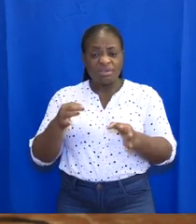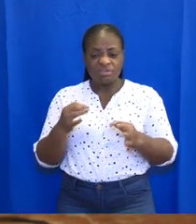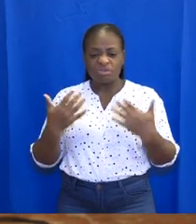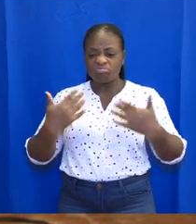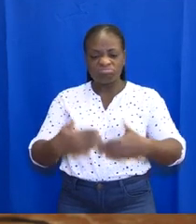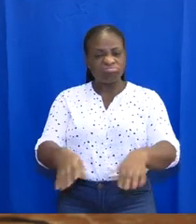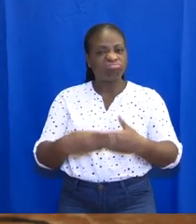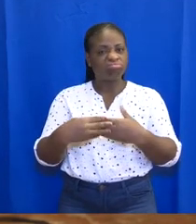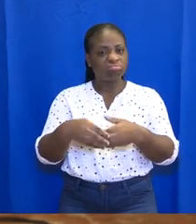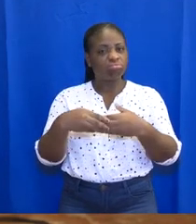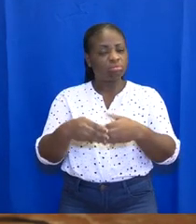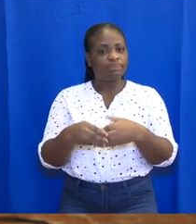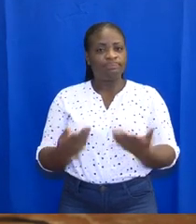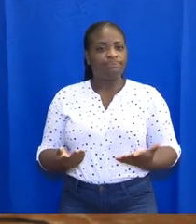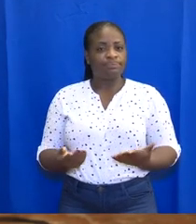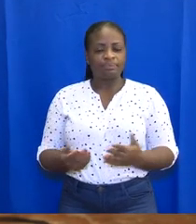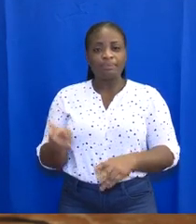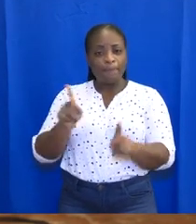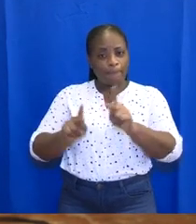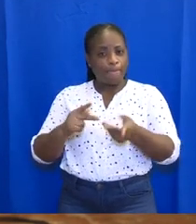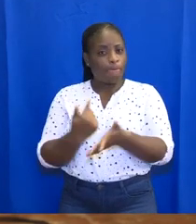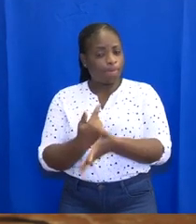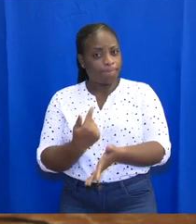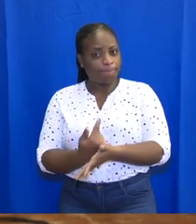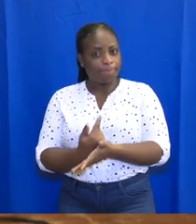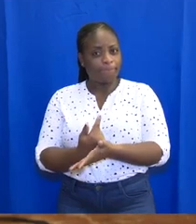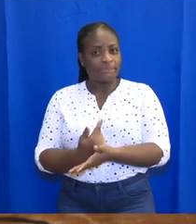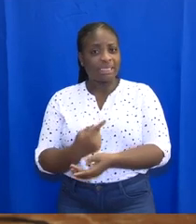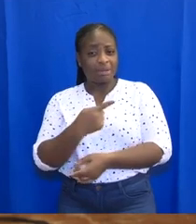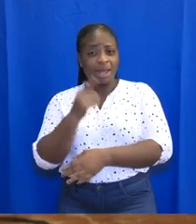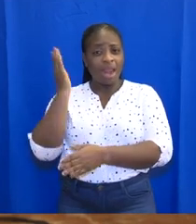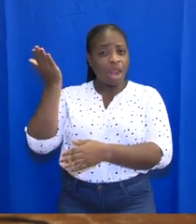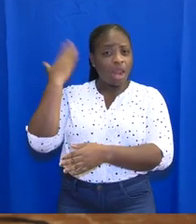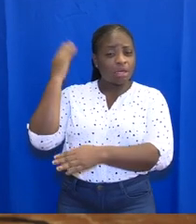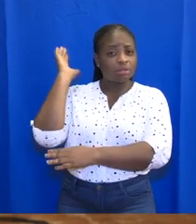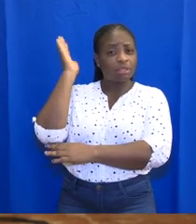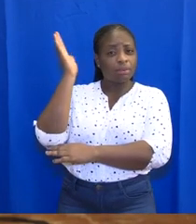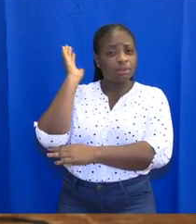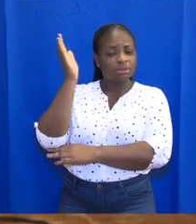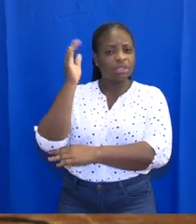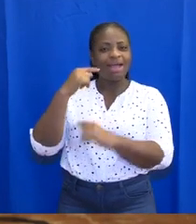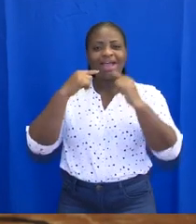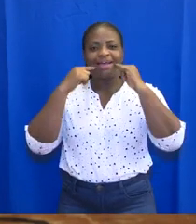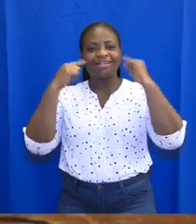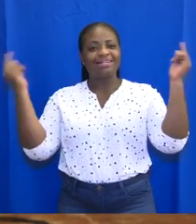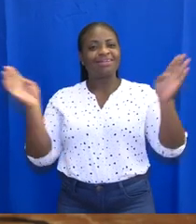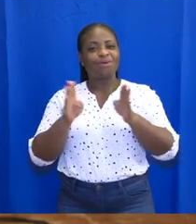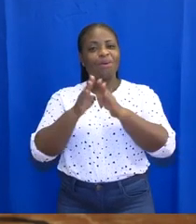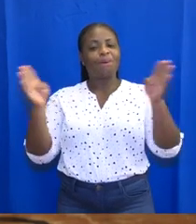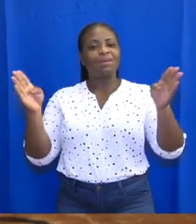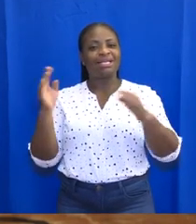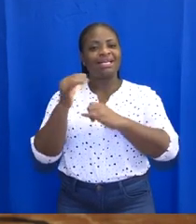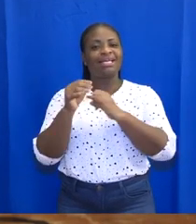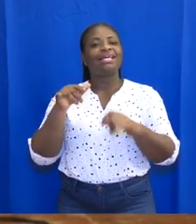guard know. Fellow gunheads, in my last address, I announced the reopening of our